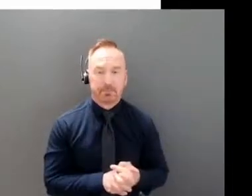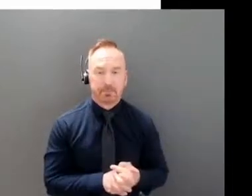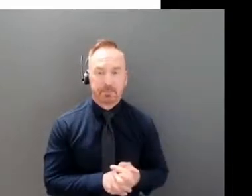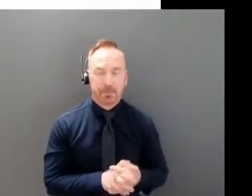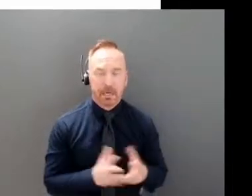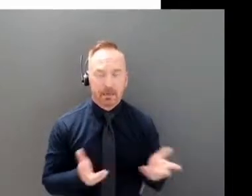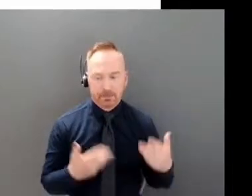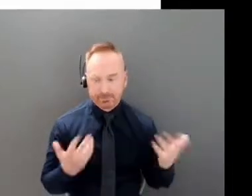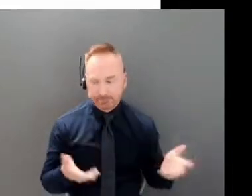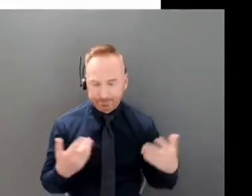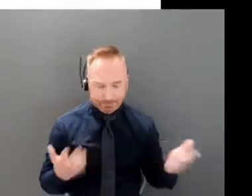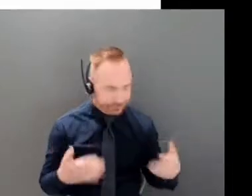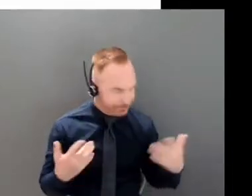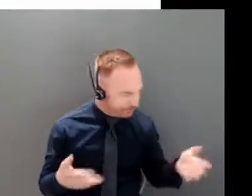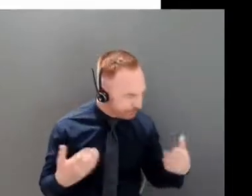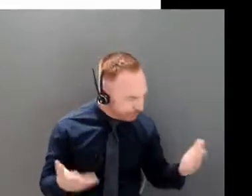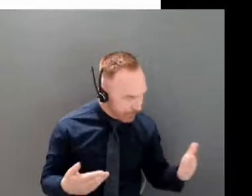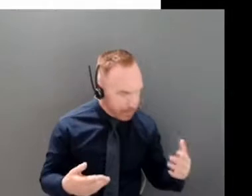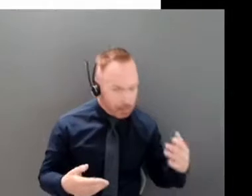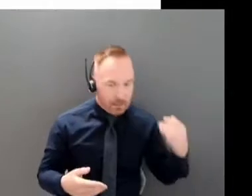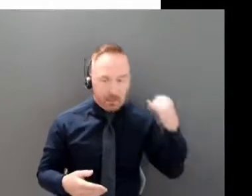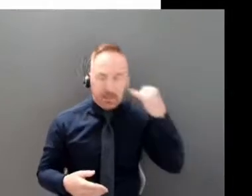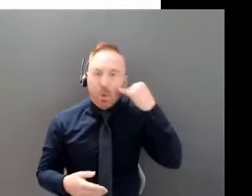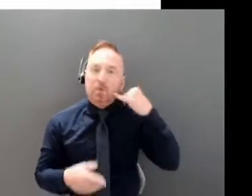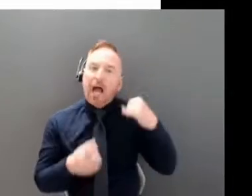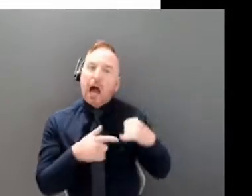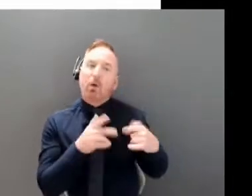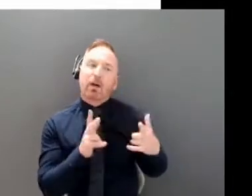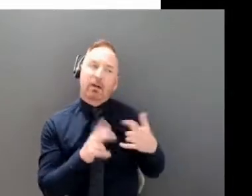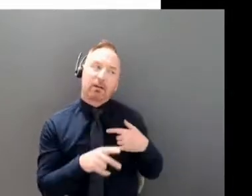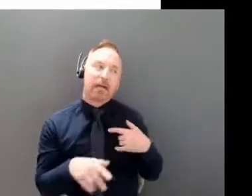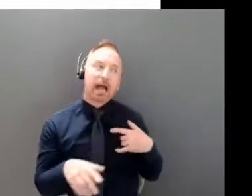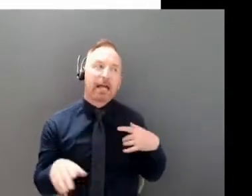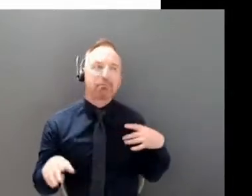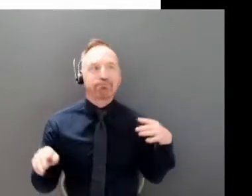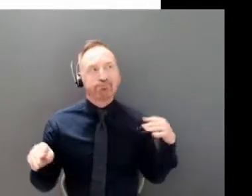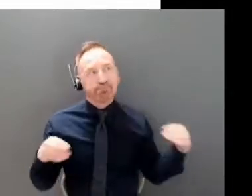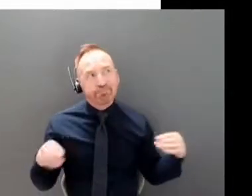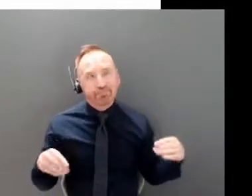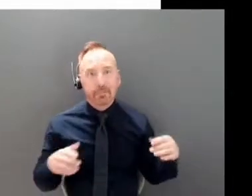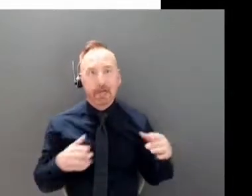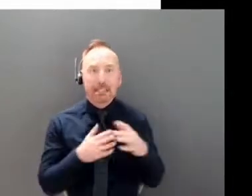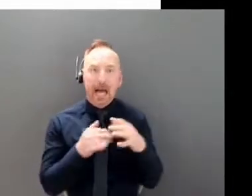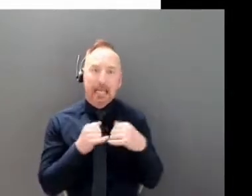liberal gathering guidelines that we have since late May